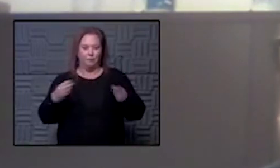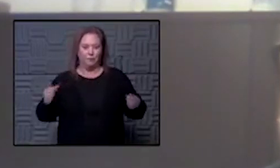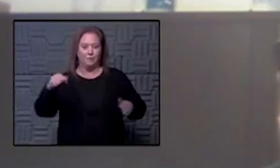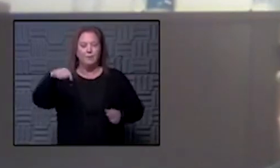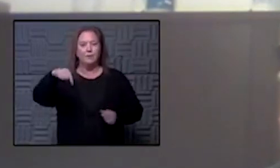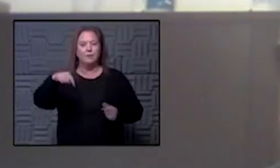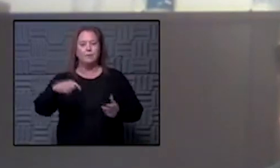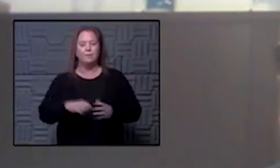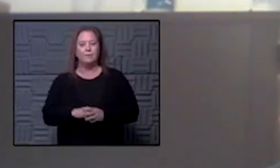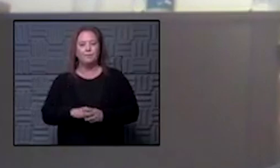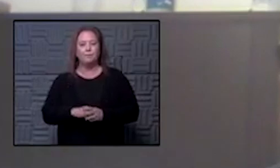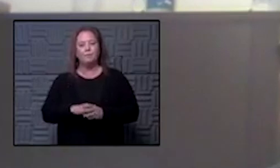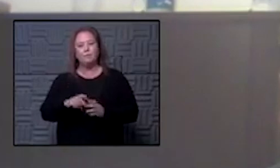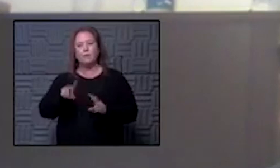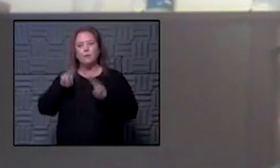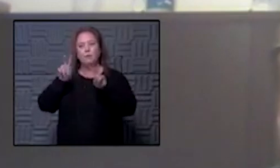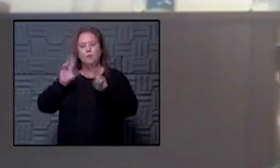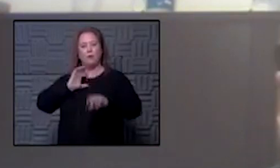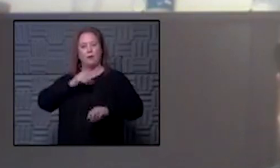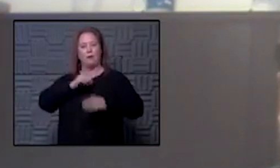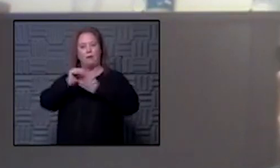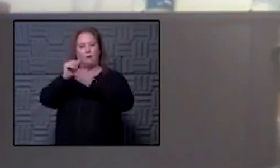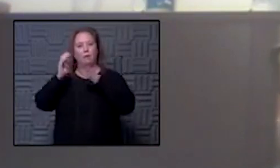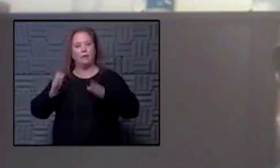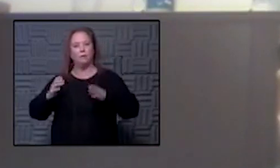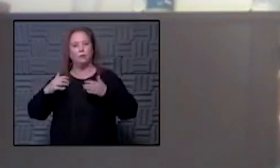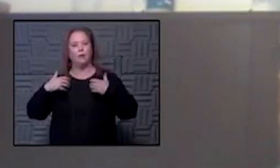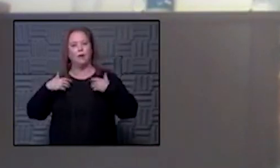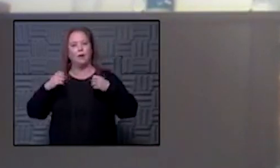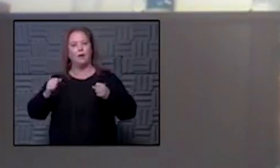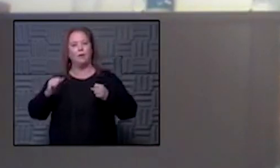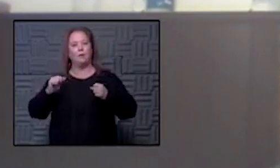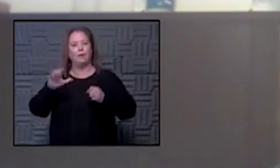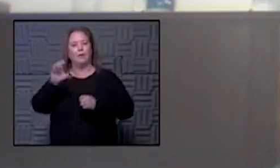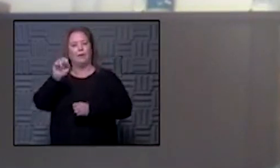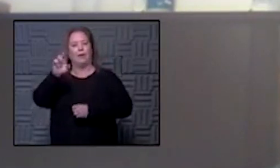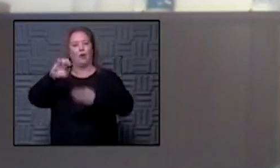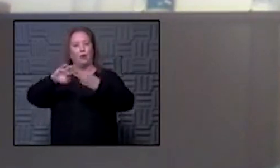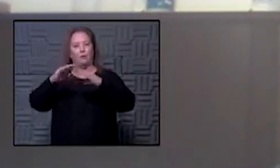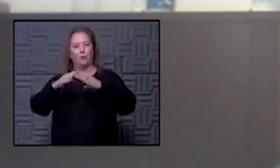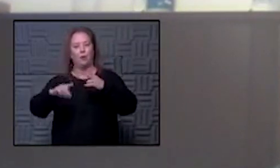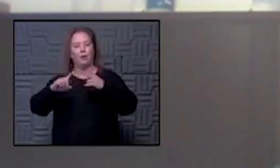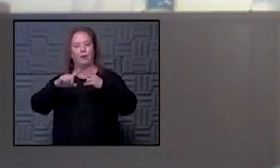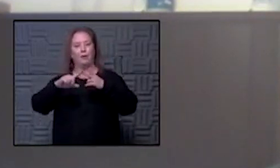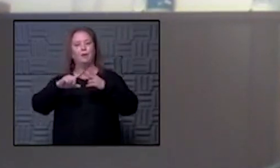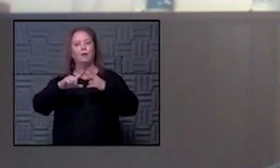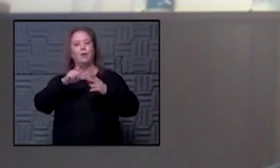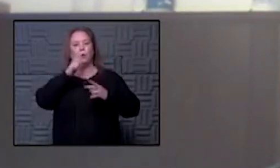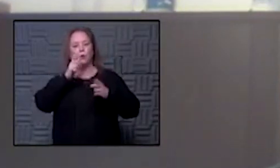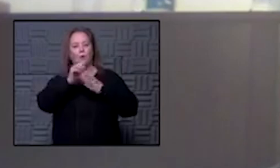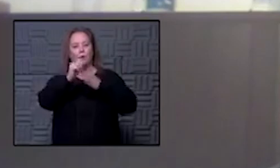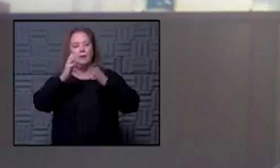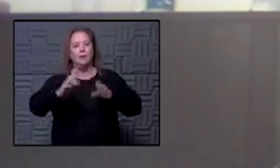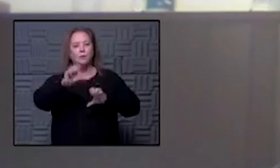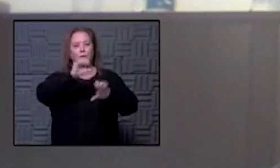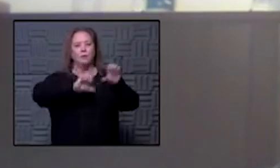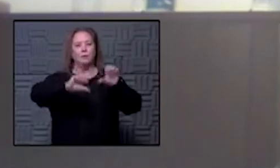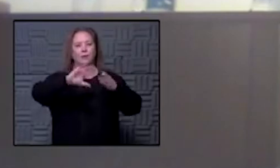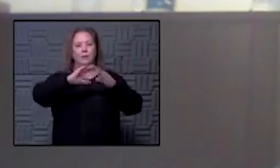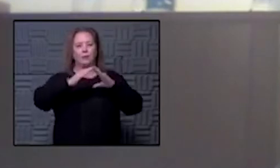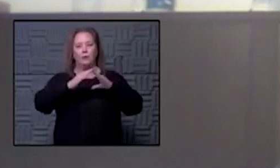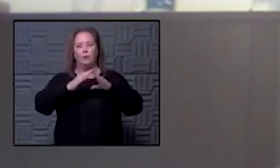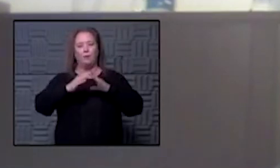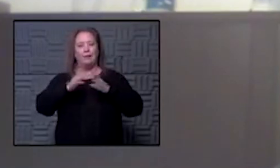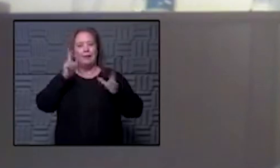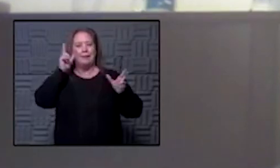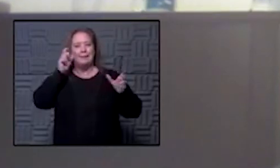we need to look who the leaders are in our health care community in our science community um and and you know follow those leads